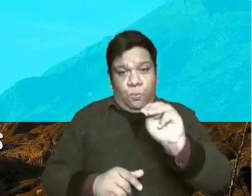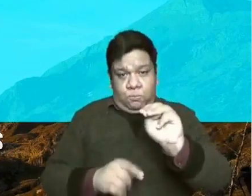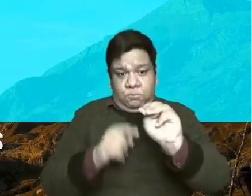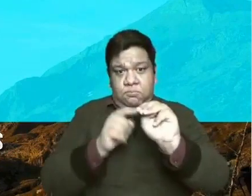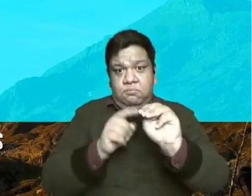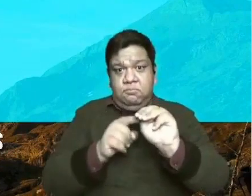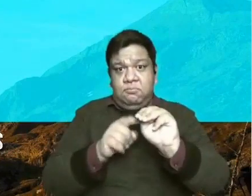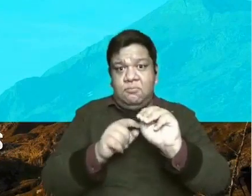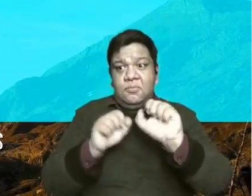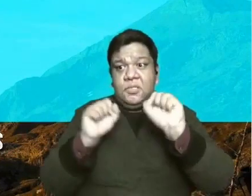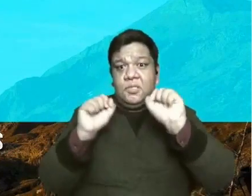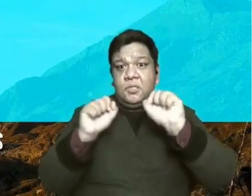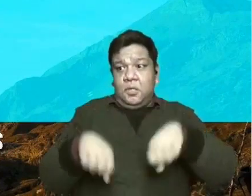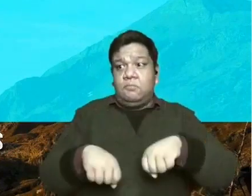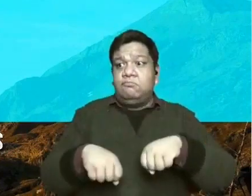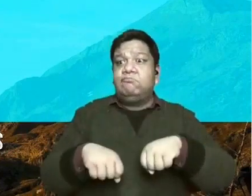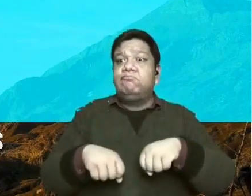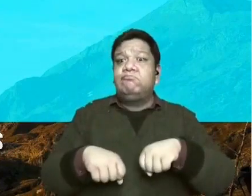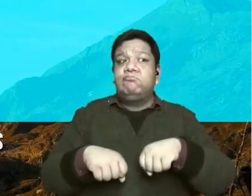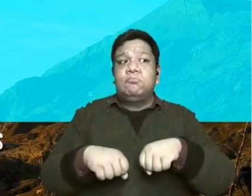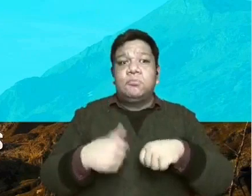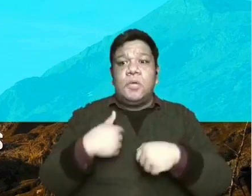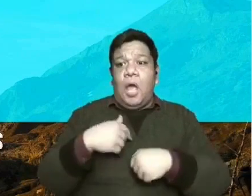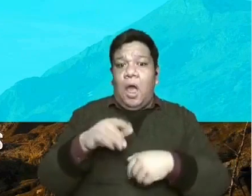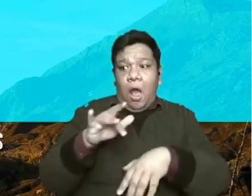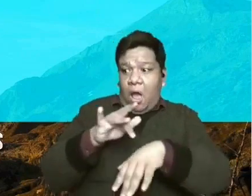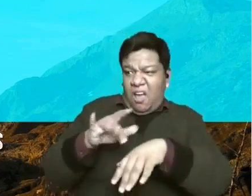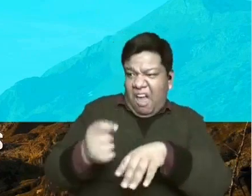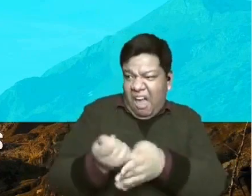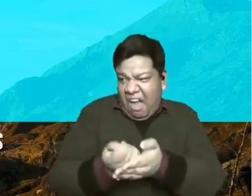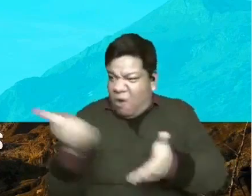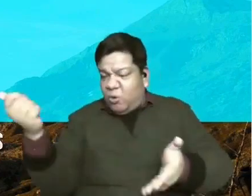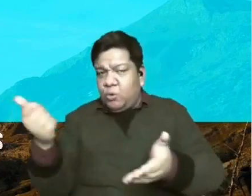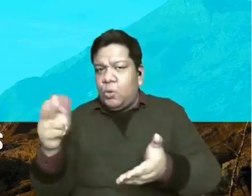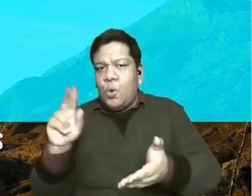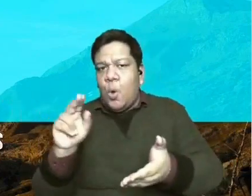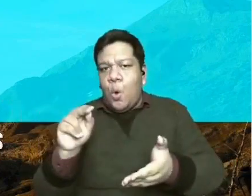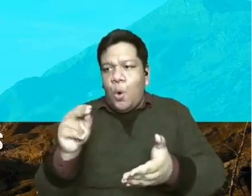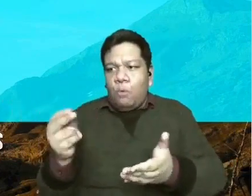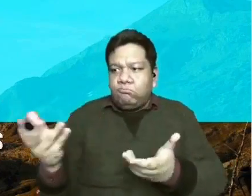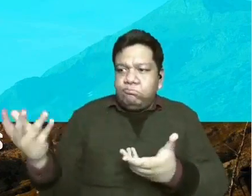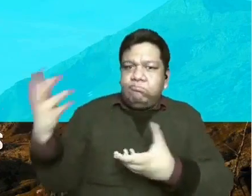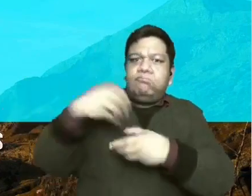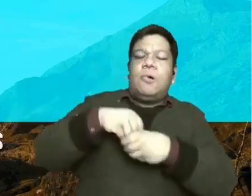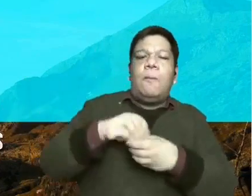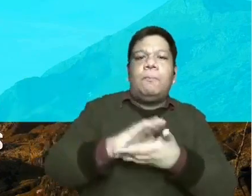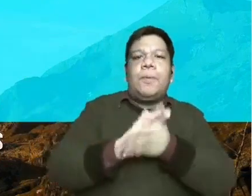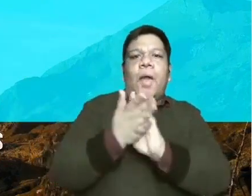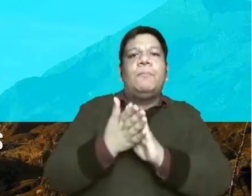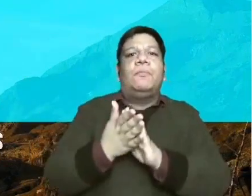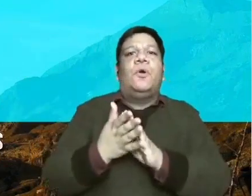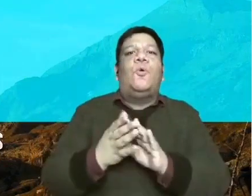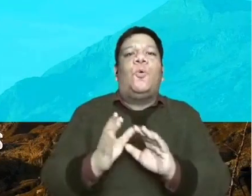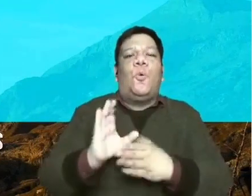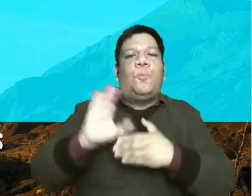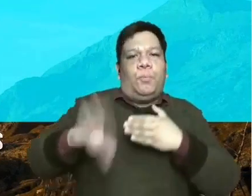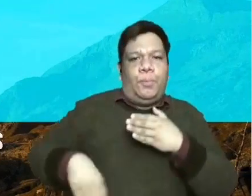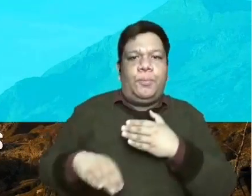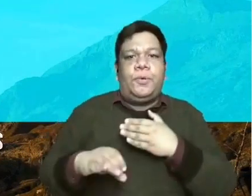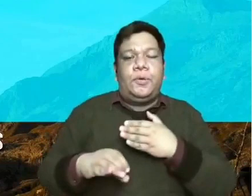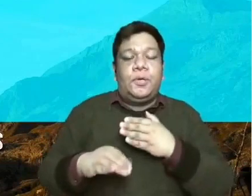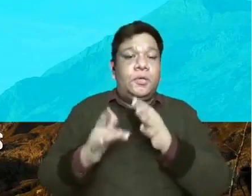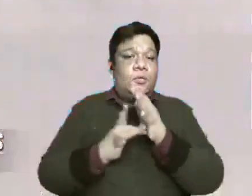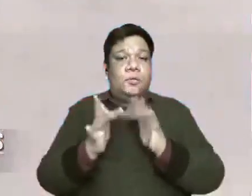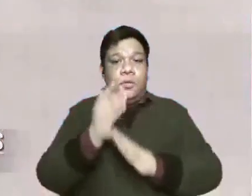by taking out something but instead in the sense of being complete or who. This is what Jesus